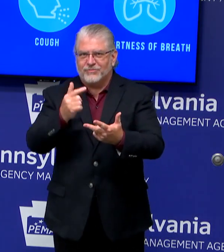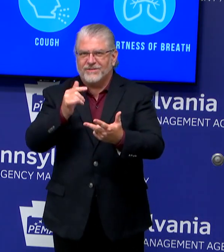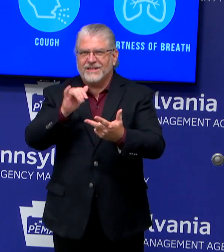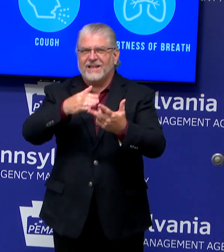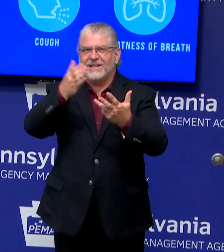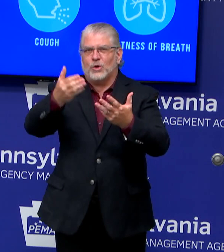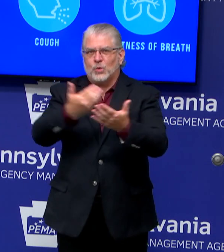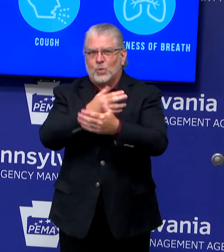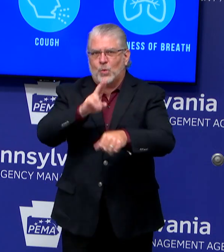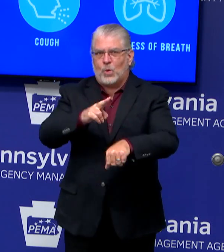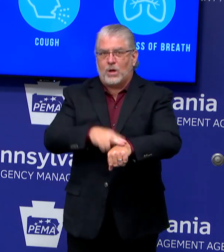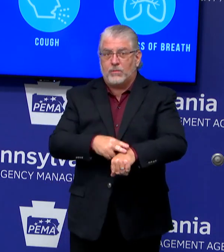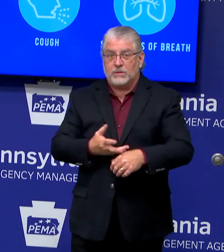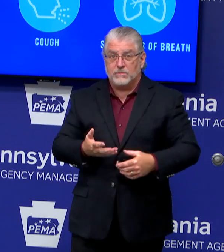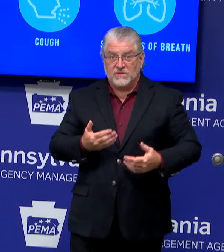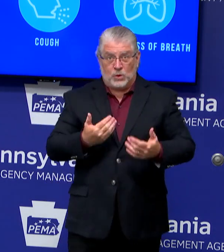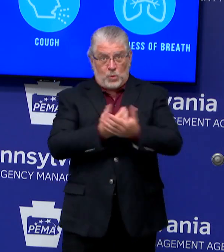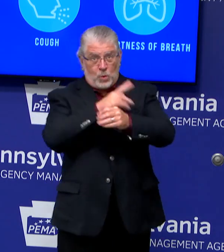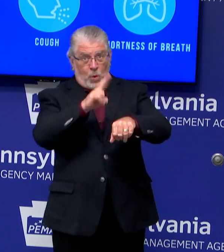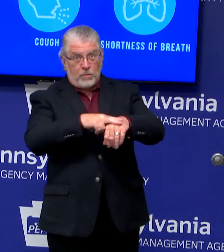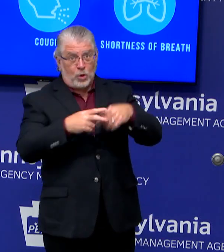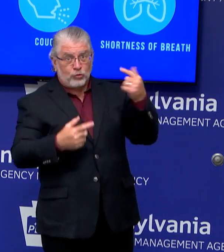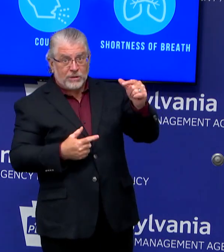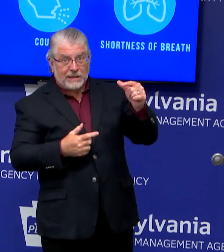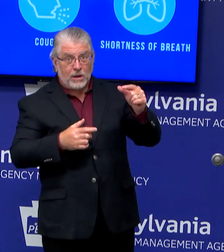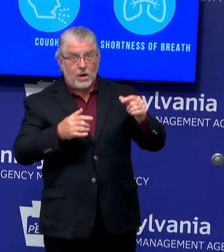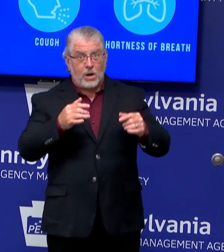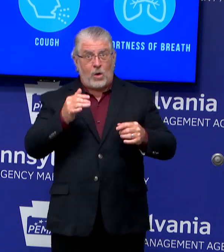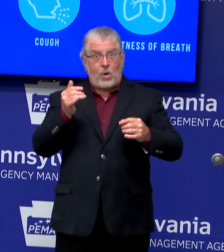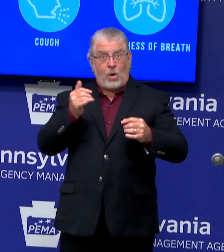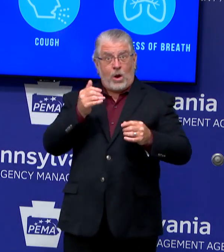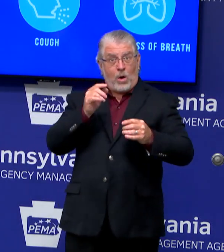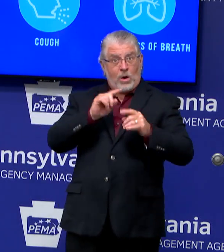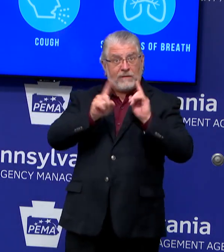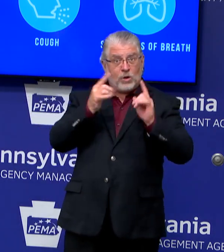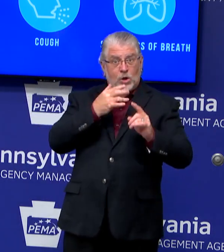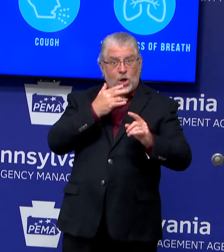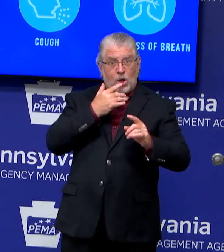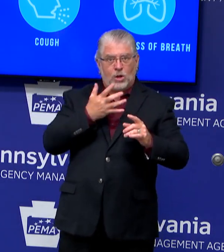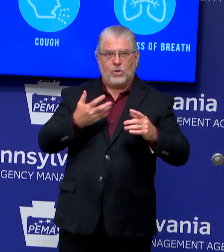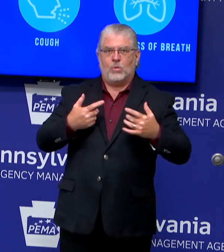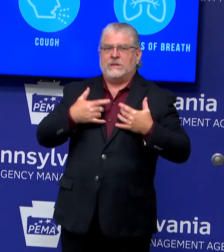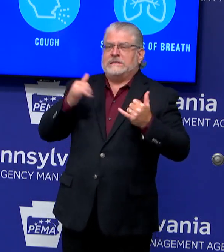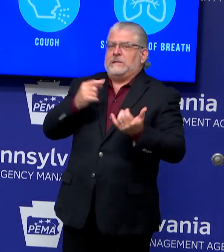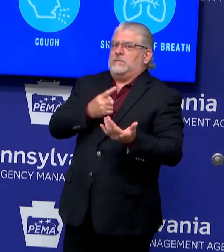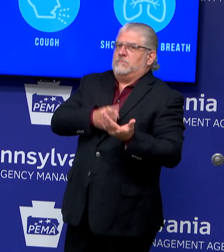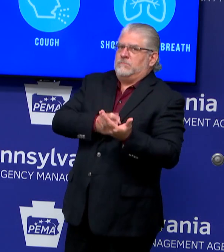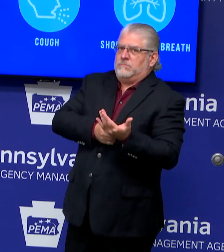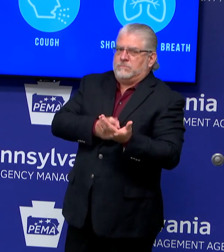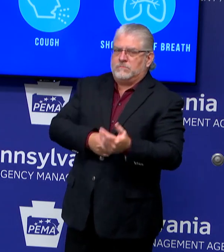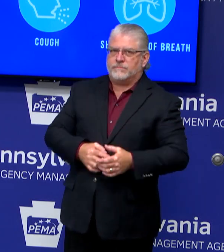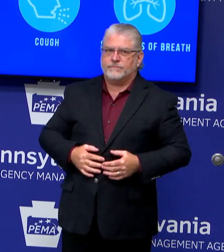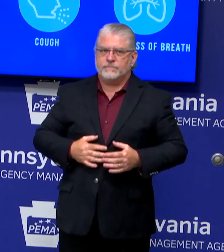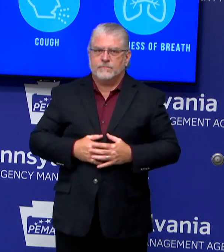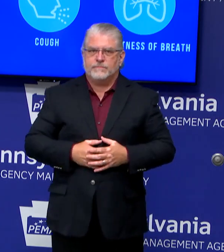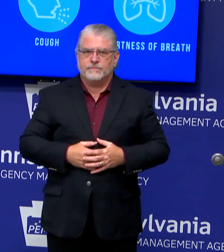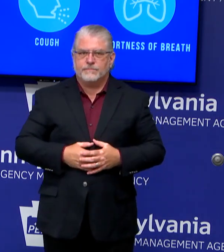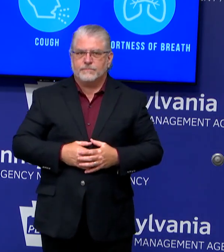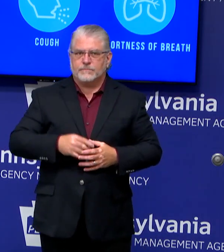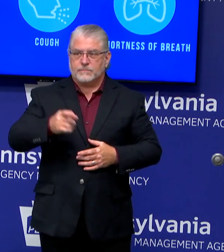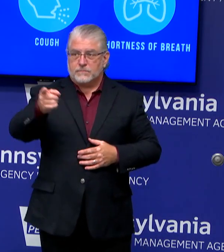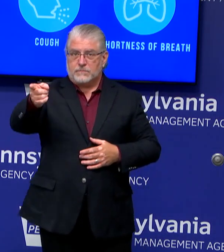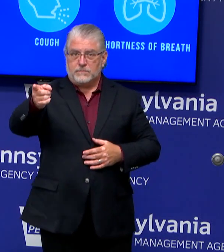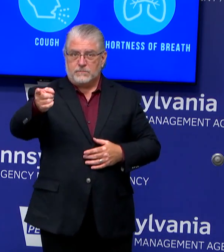there something that, in of the That's what we're working on. From me or for the governor? Either